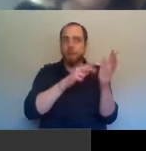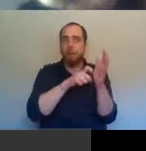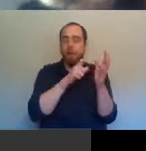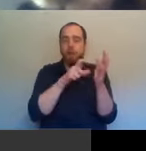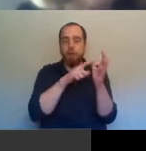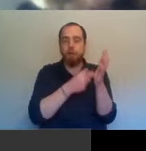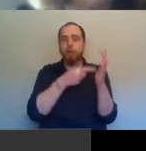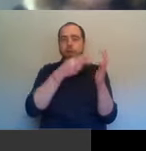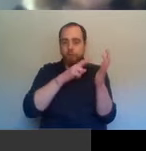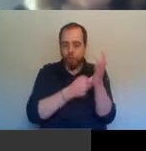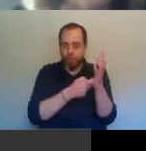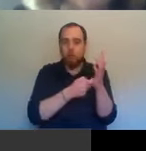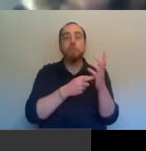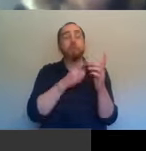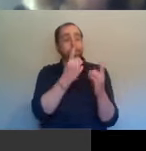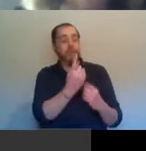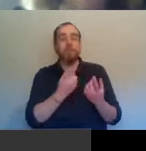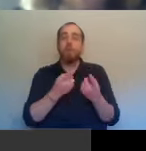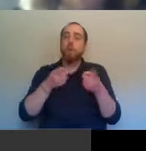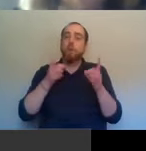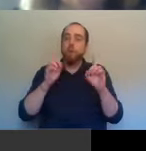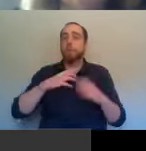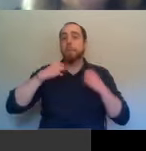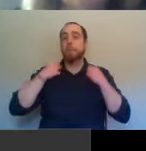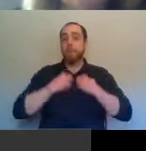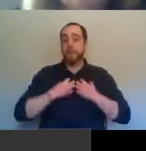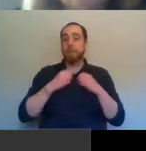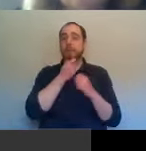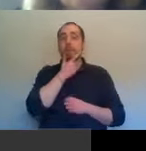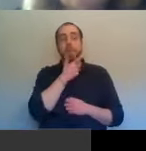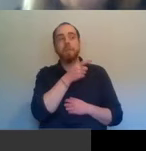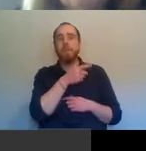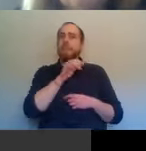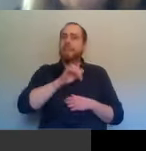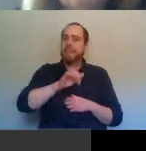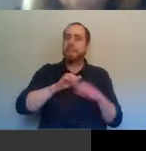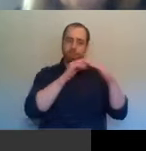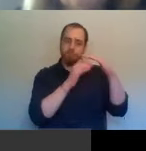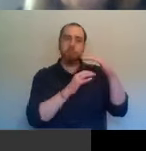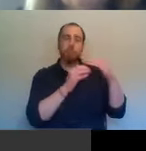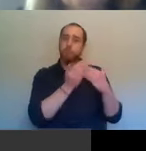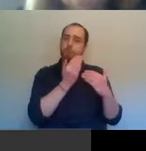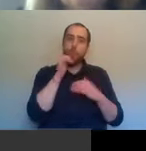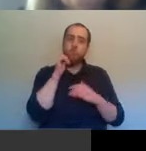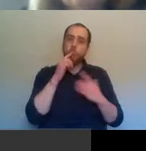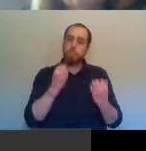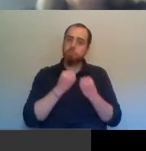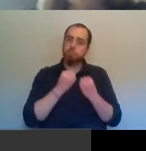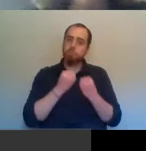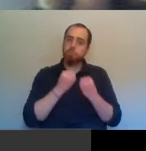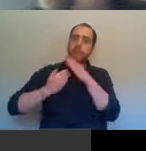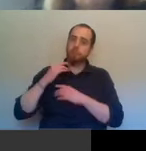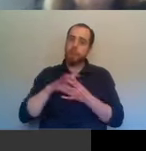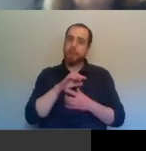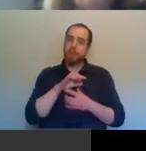we have given credit for. Okay, lovely. I just want to take another question now. Let